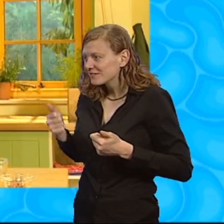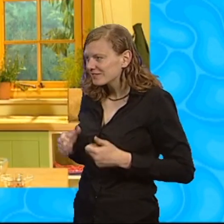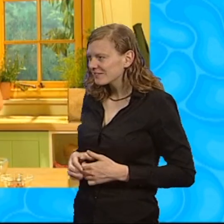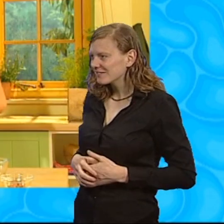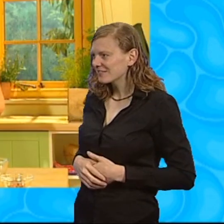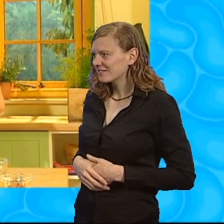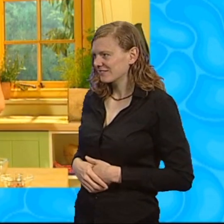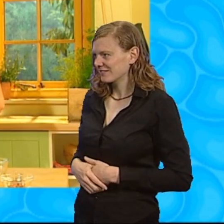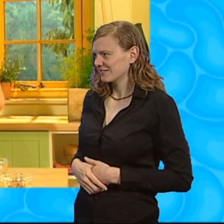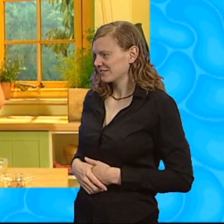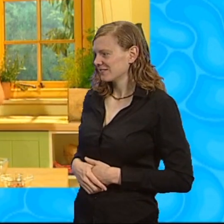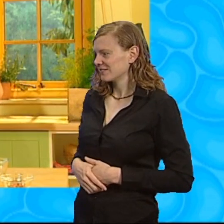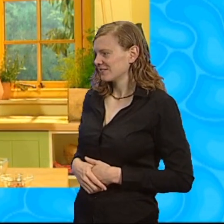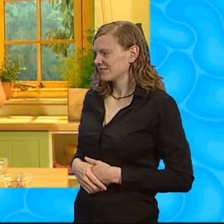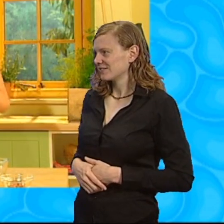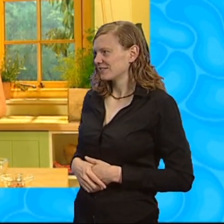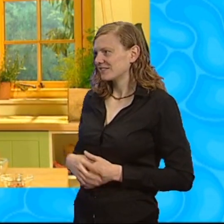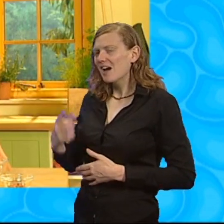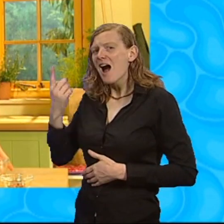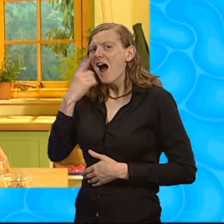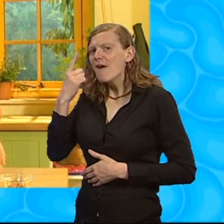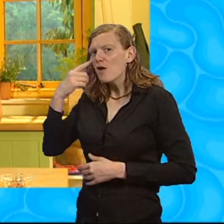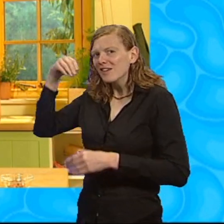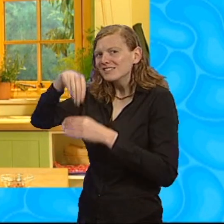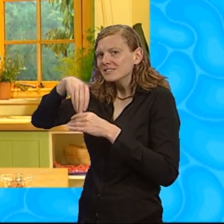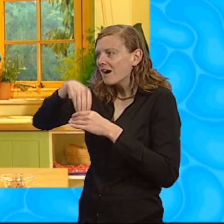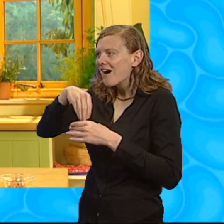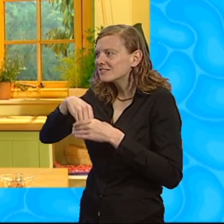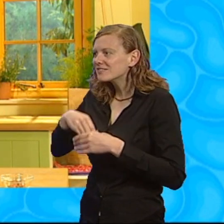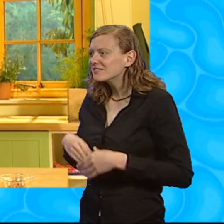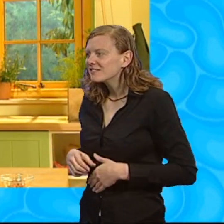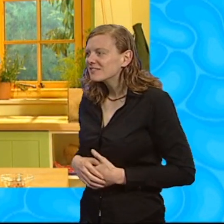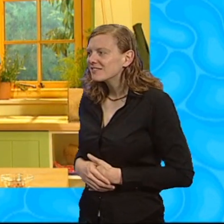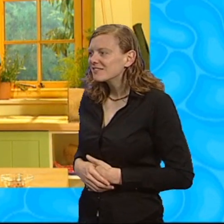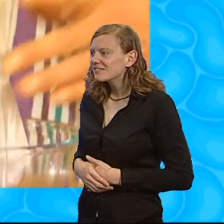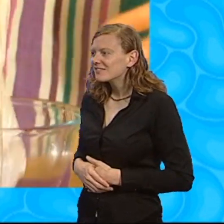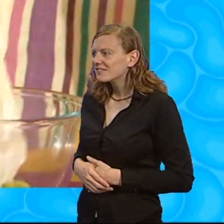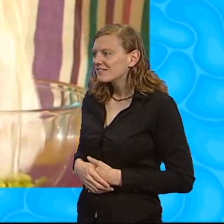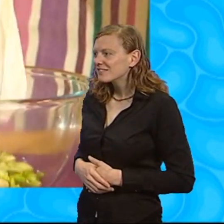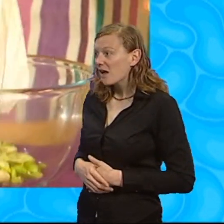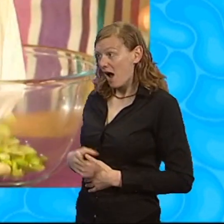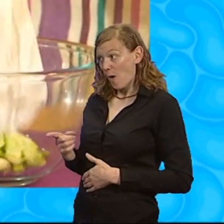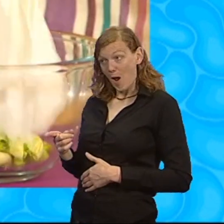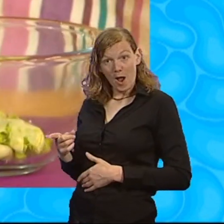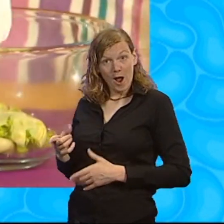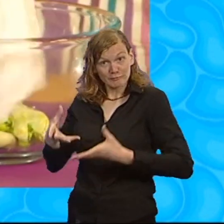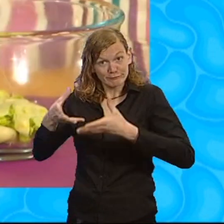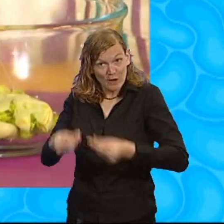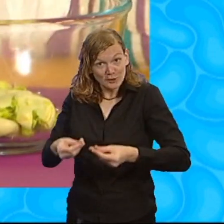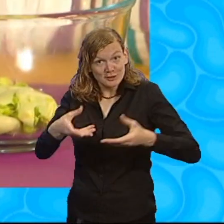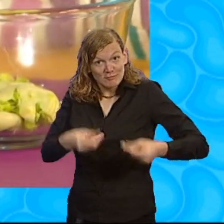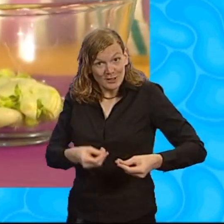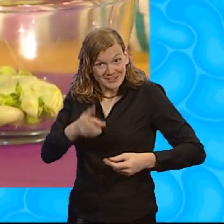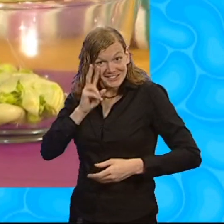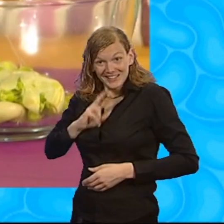Now, everyone's done crushing, so let's empty our beans into the bottom of a big bowl. And look at that. They've